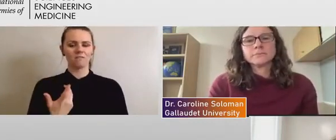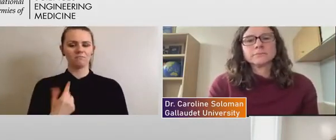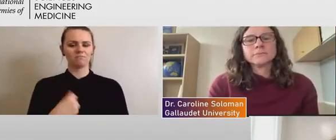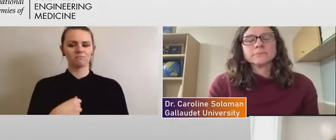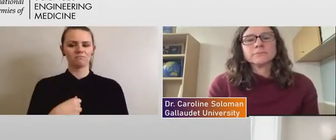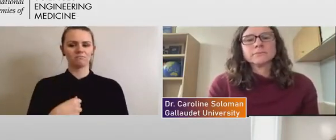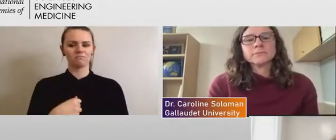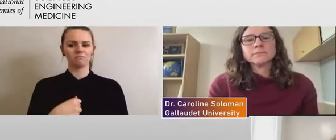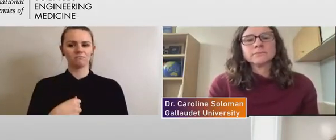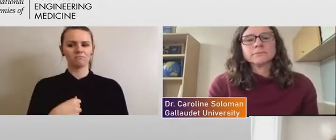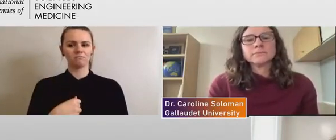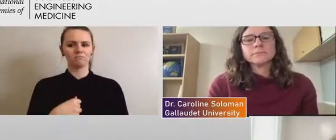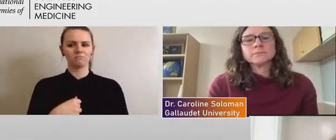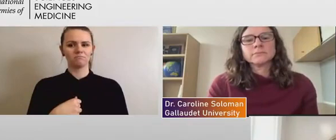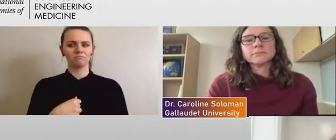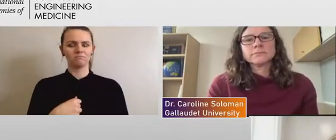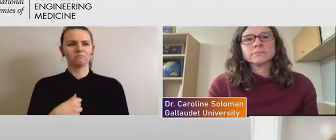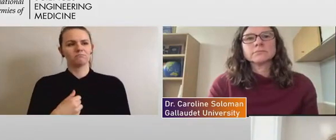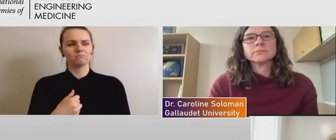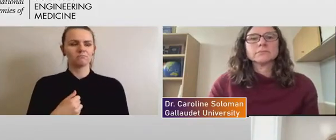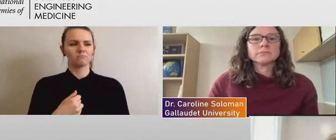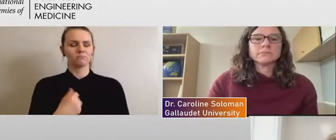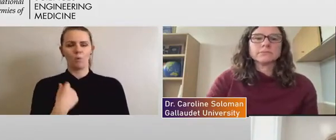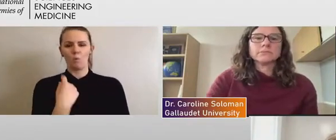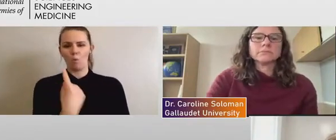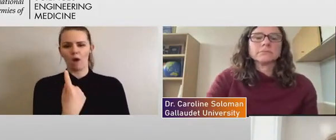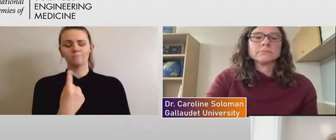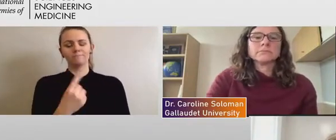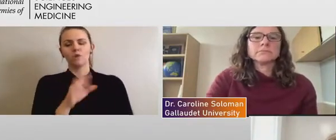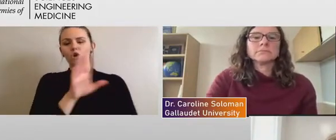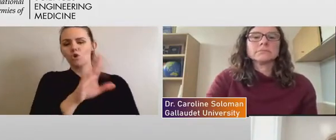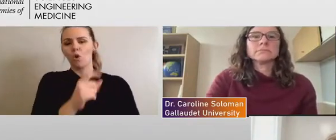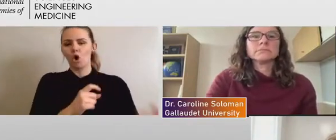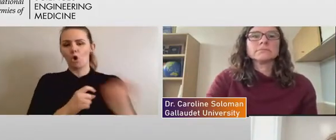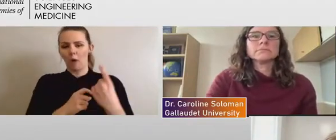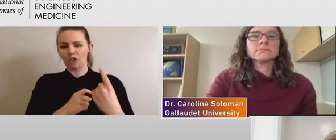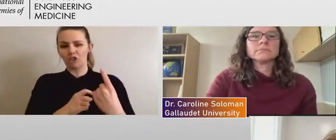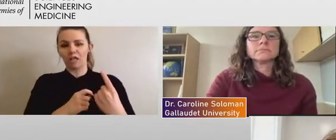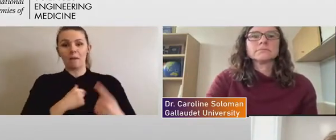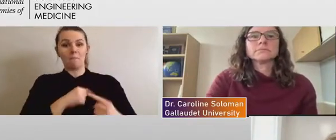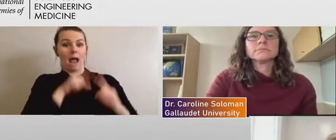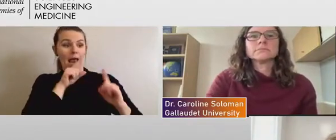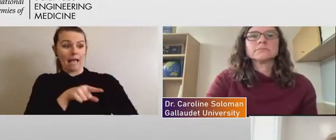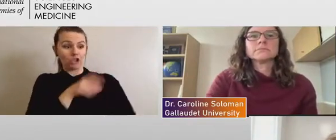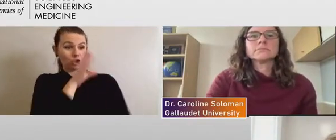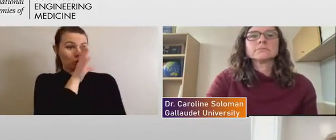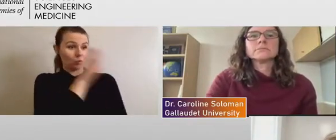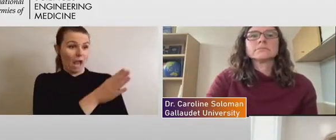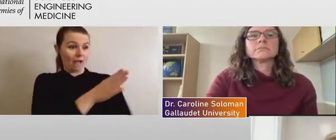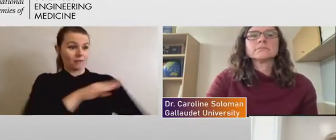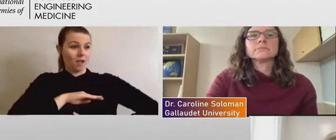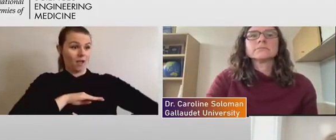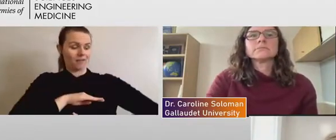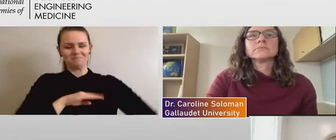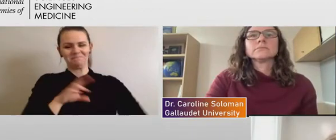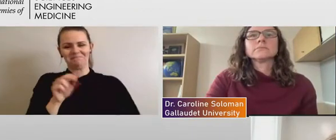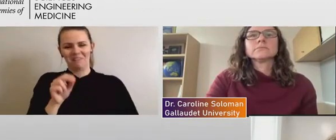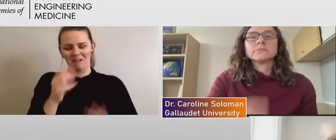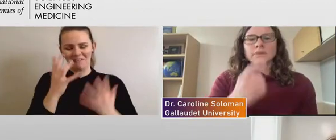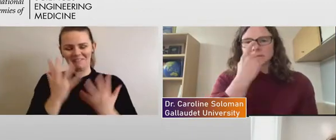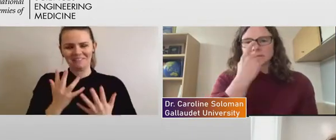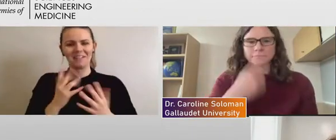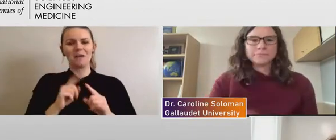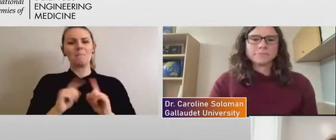One of the, and this isn't a direct answer to the question unfortunately, uh, but one of the challenges